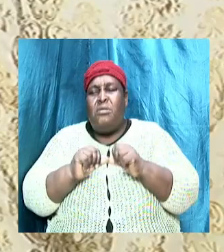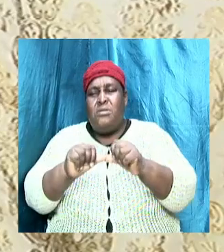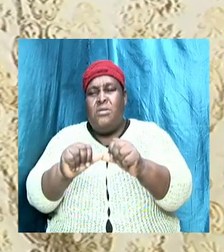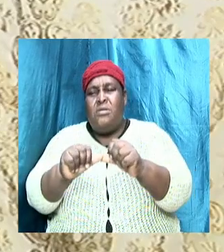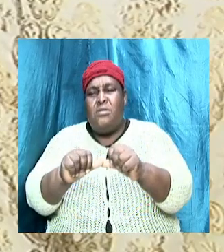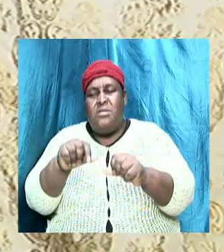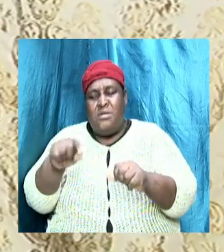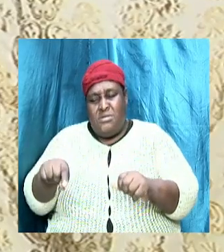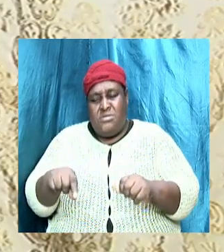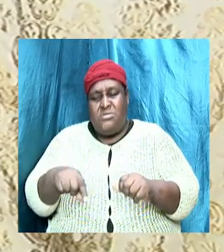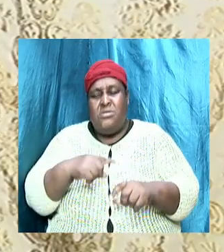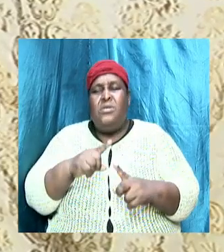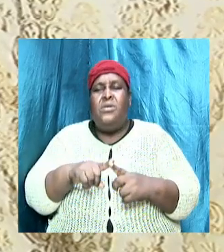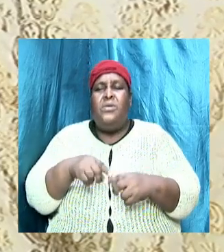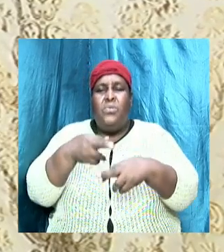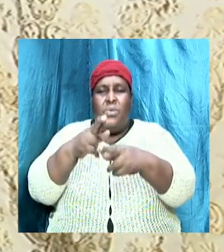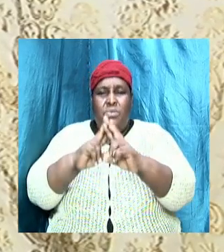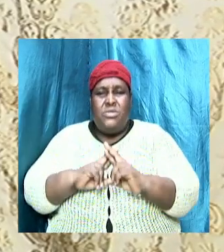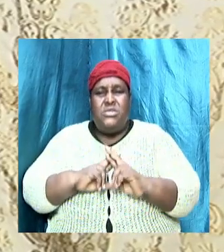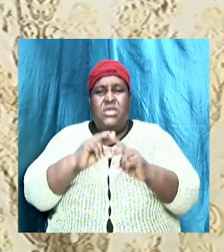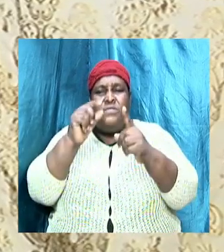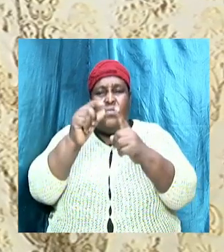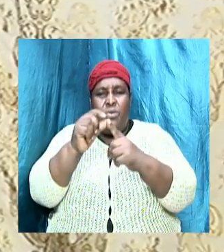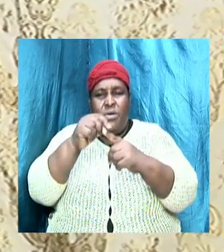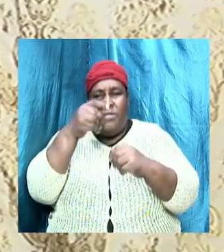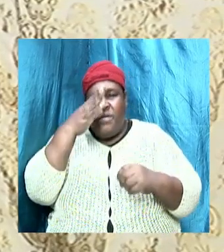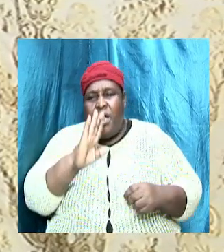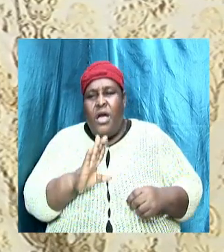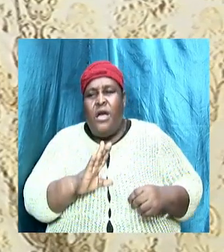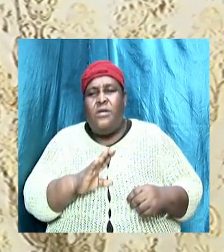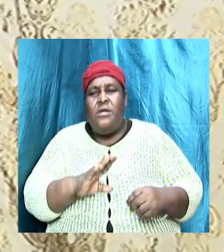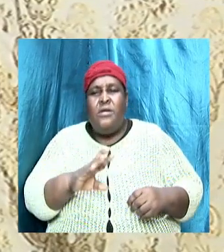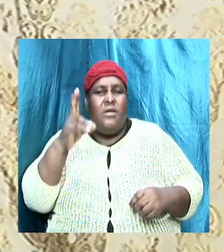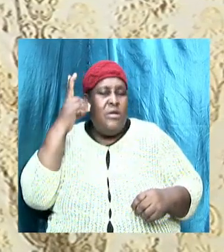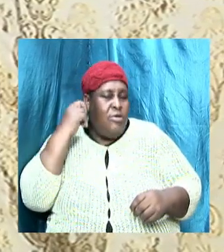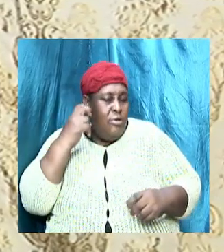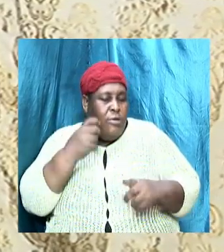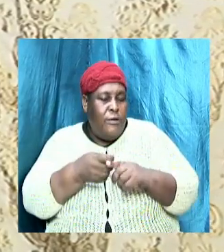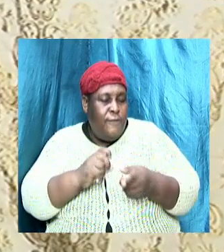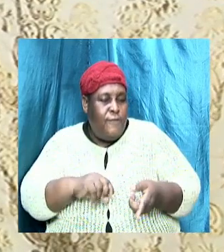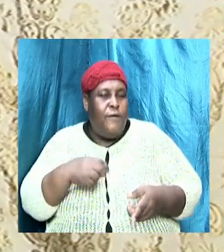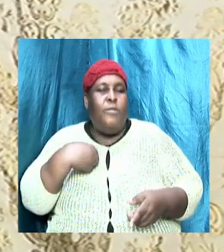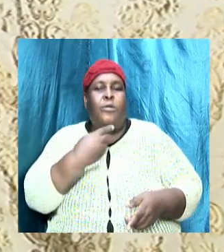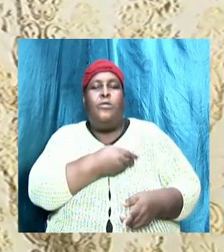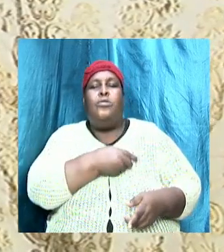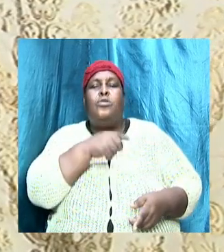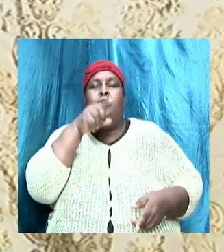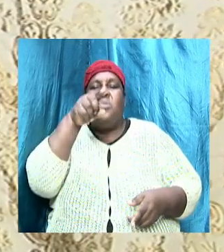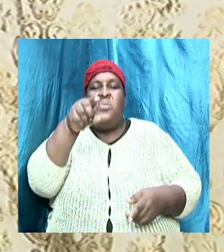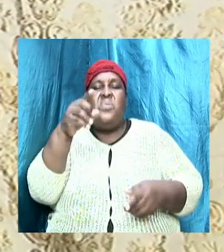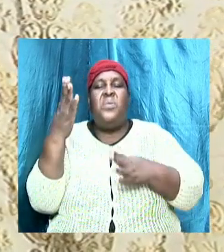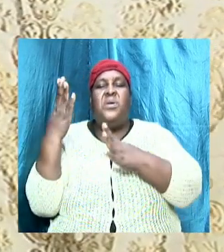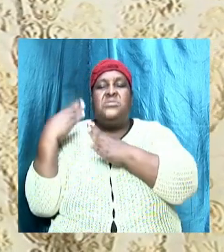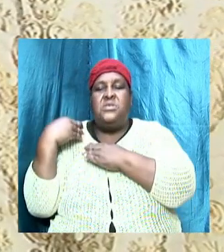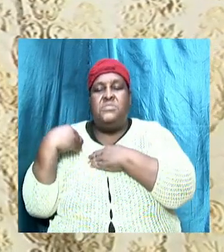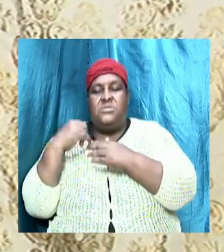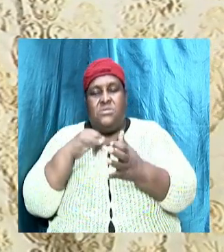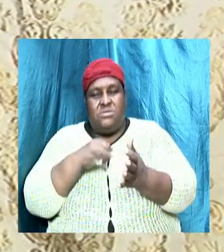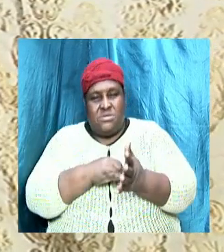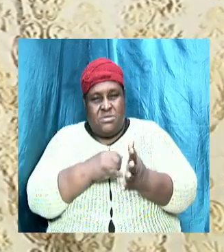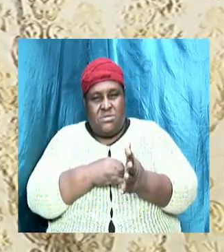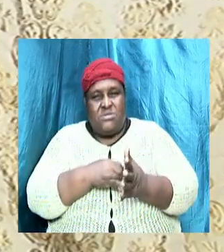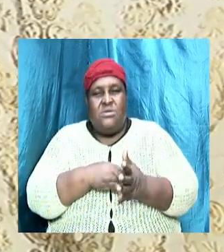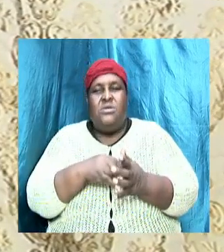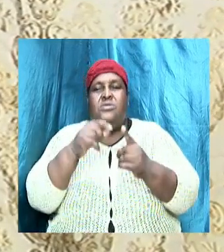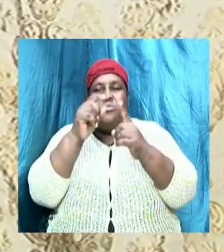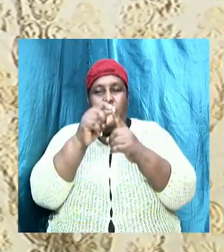That when he received the word of God, which you heard from us, You accepted it as